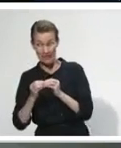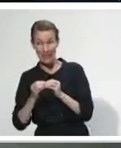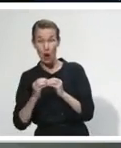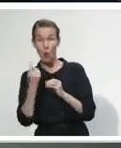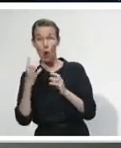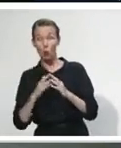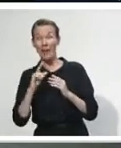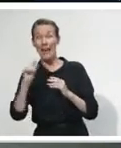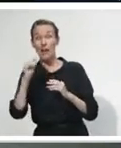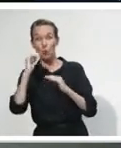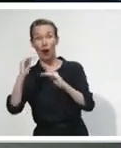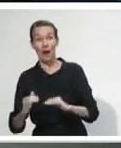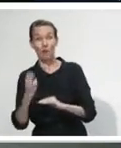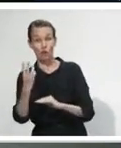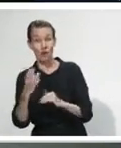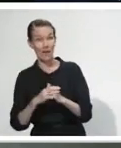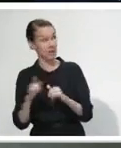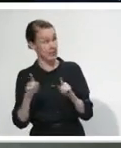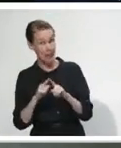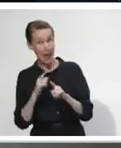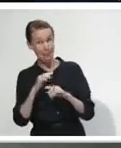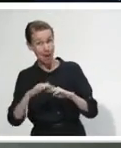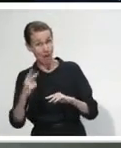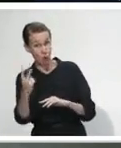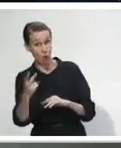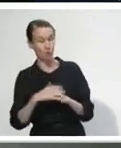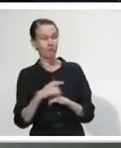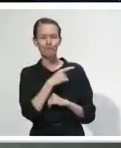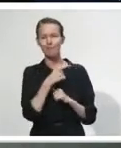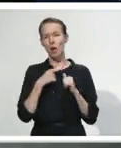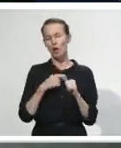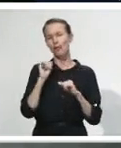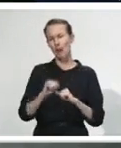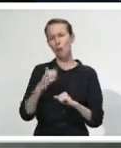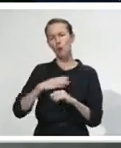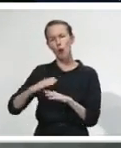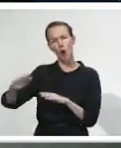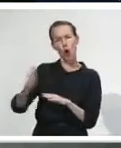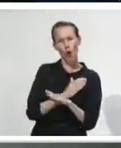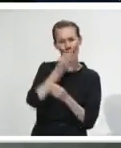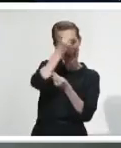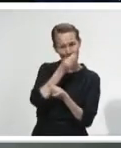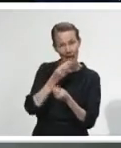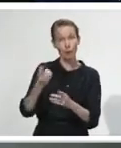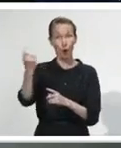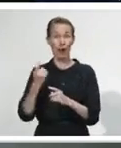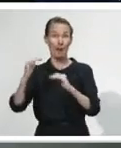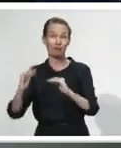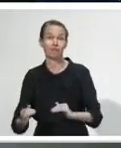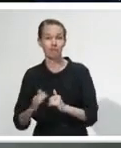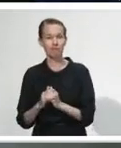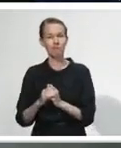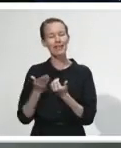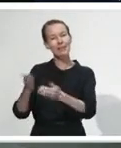of notice before we change alert levels, just to make sure that it's considered, that it's